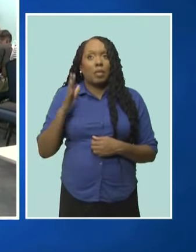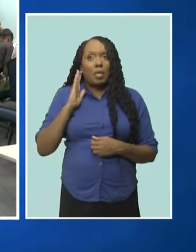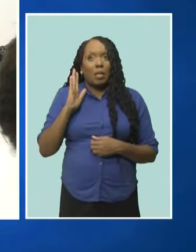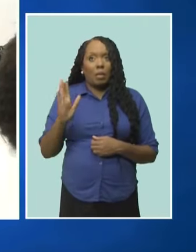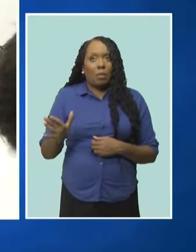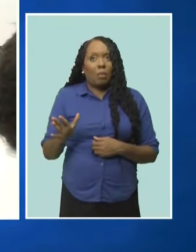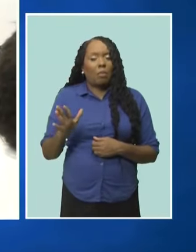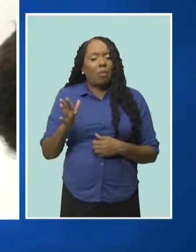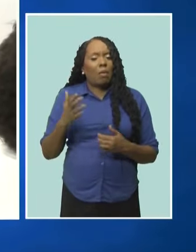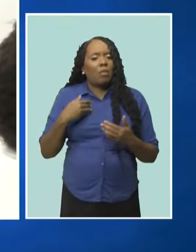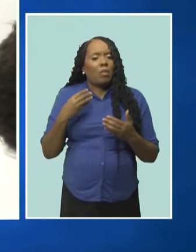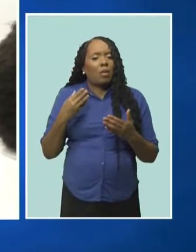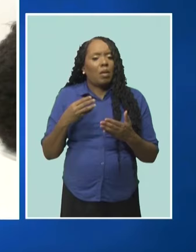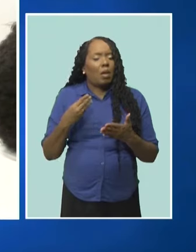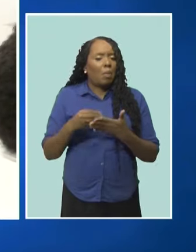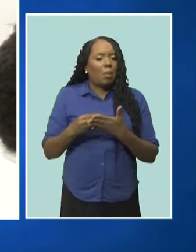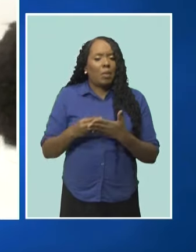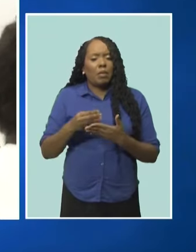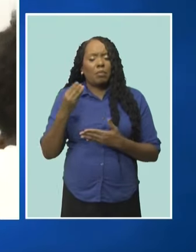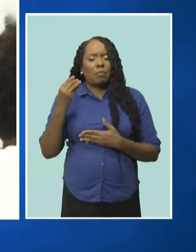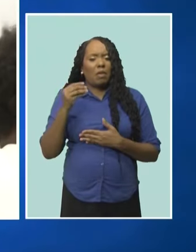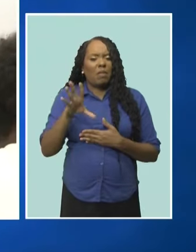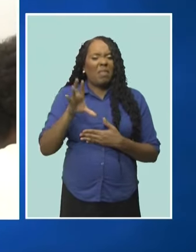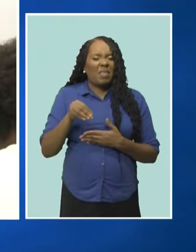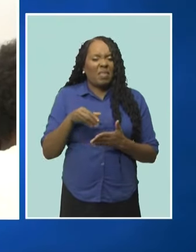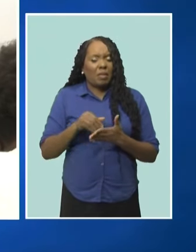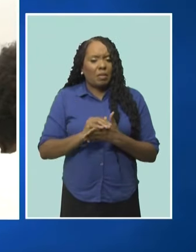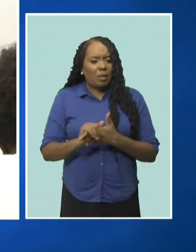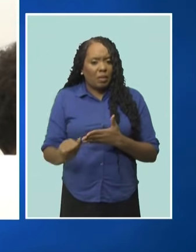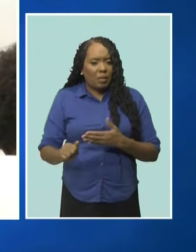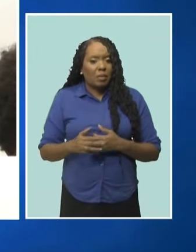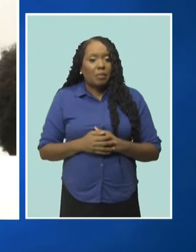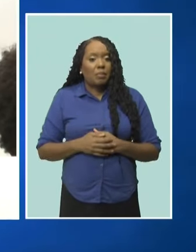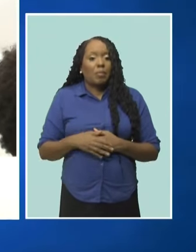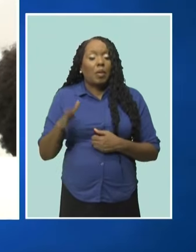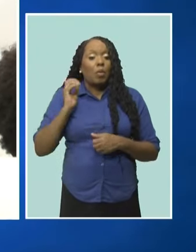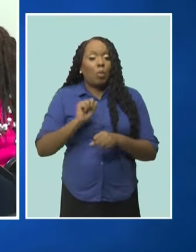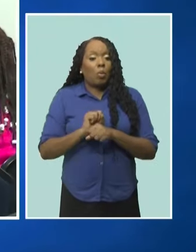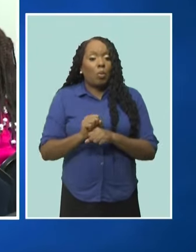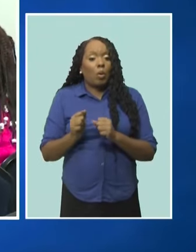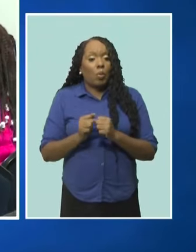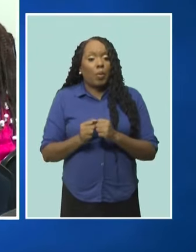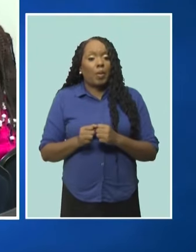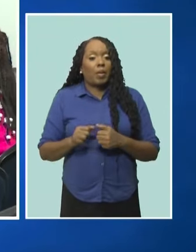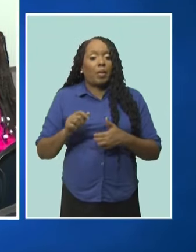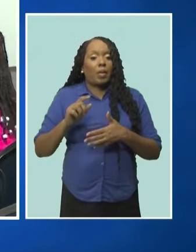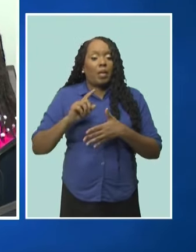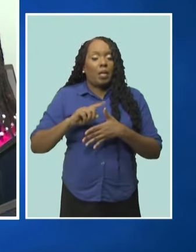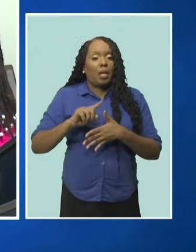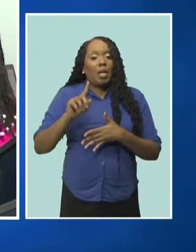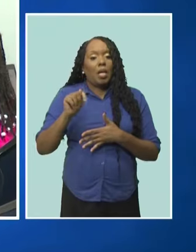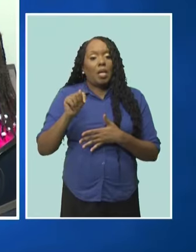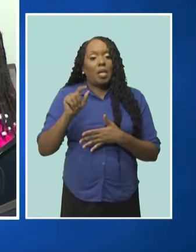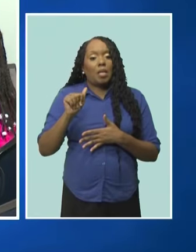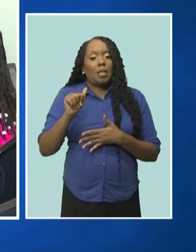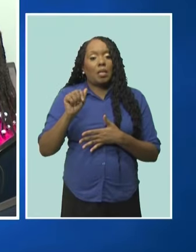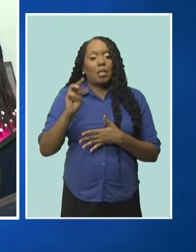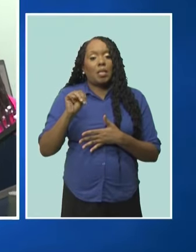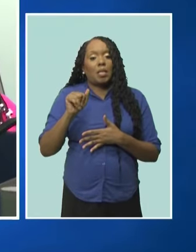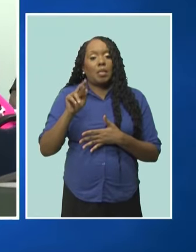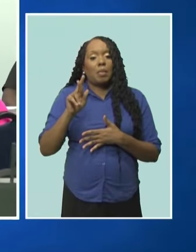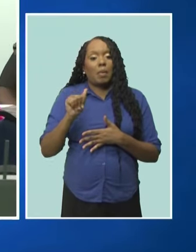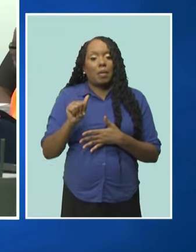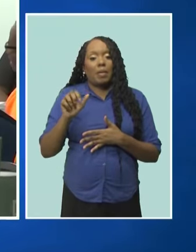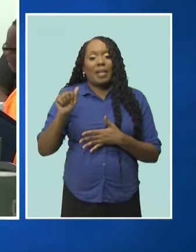Payne, an award-winning producer who has done several television series, Tamara Ehi, a screenwriter, producer, and